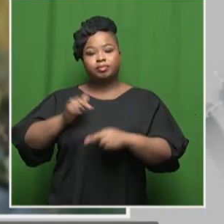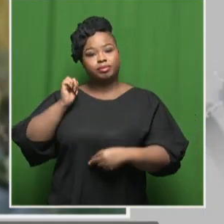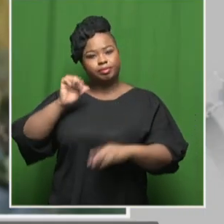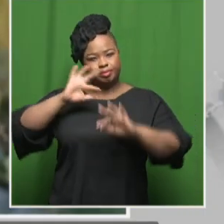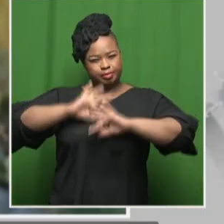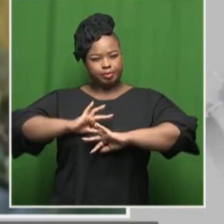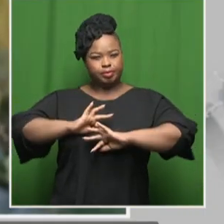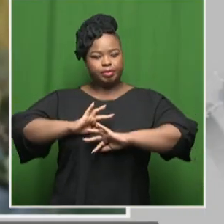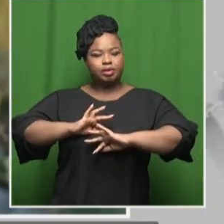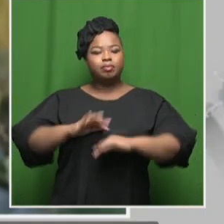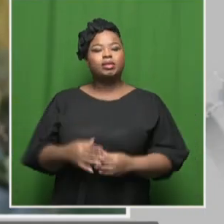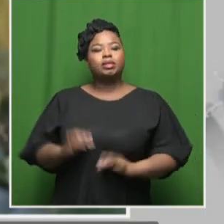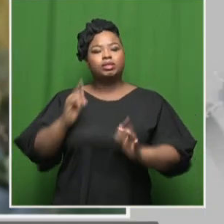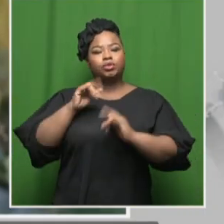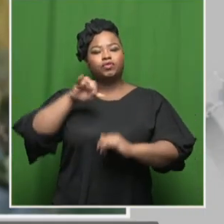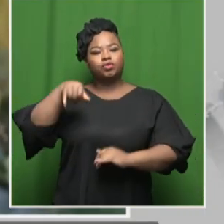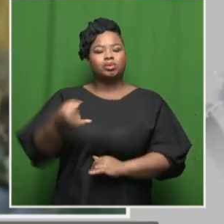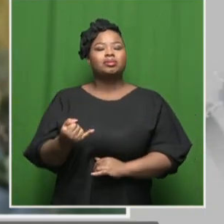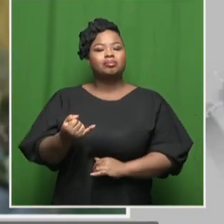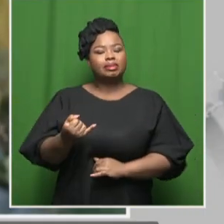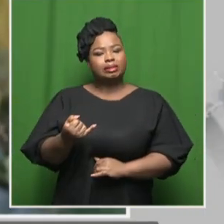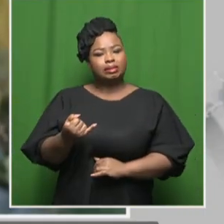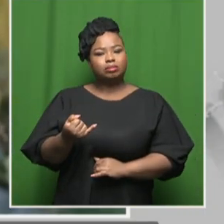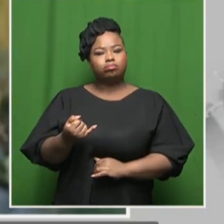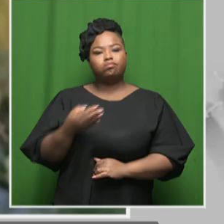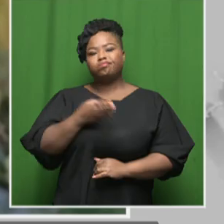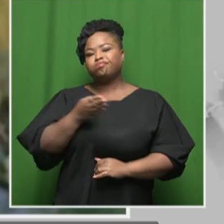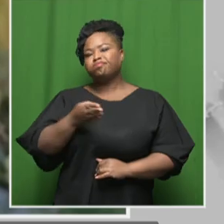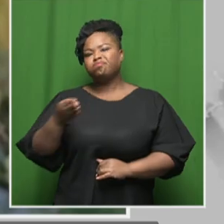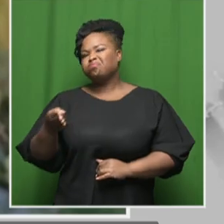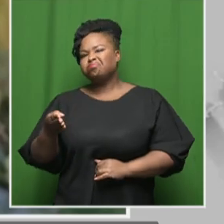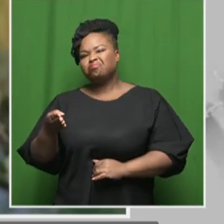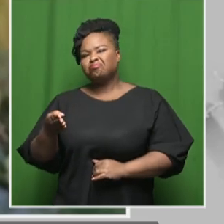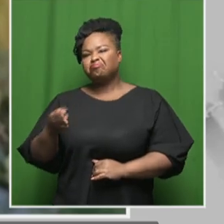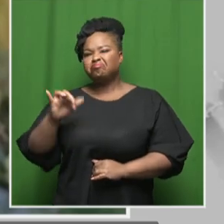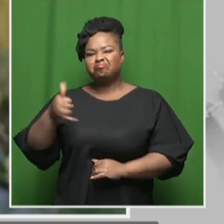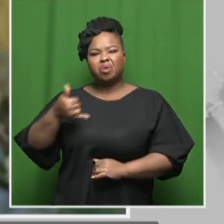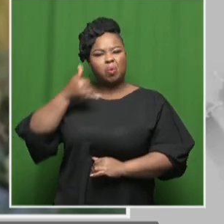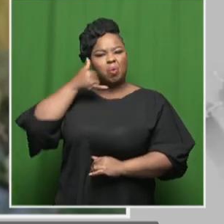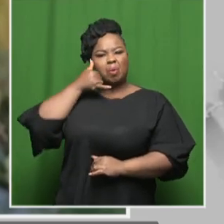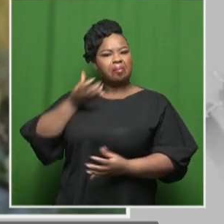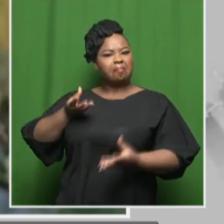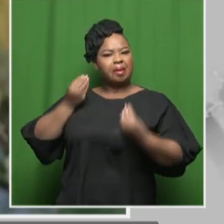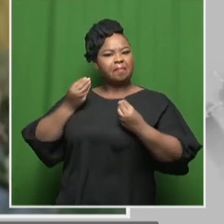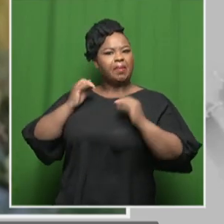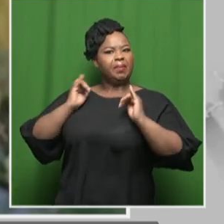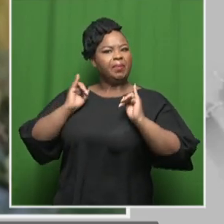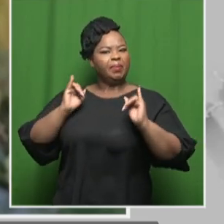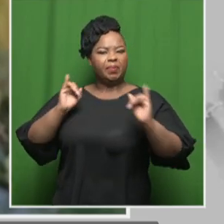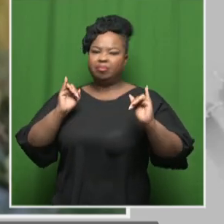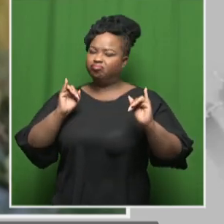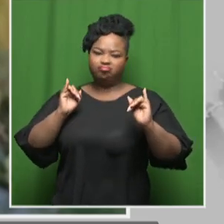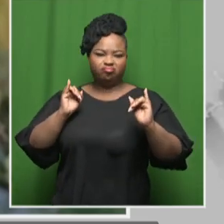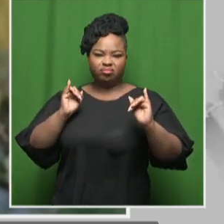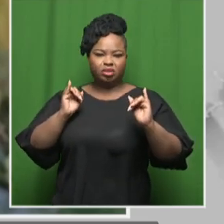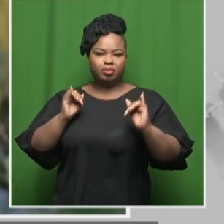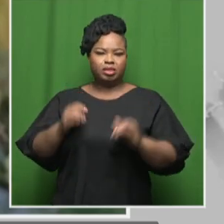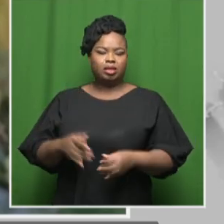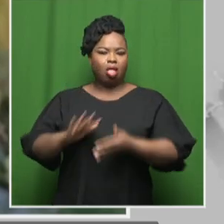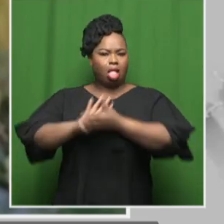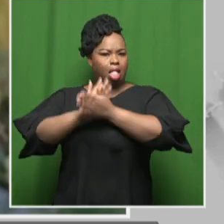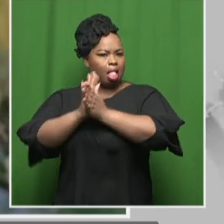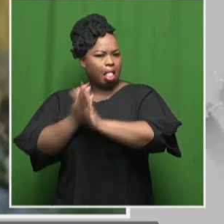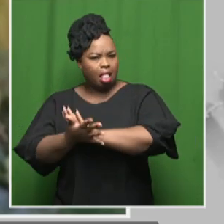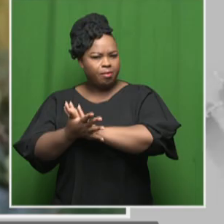throughout the city of Chahannesburg, we didn't receive any major incidents which were reported of damages